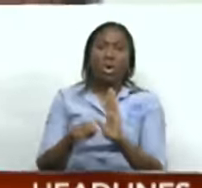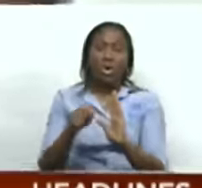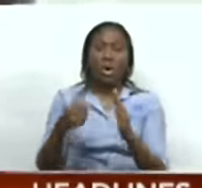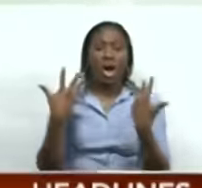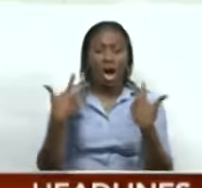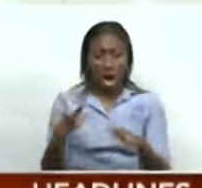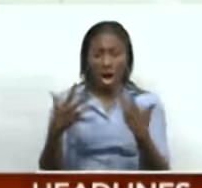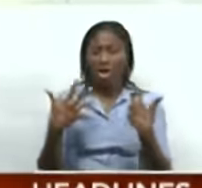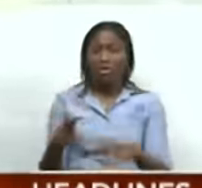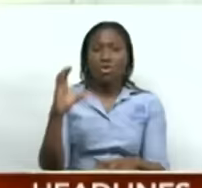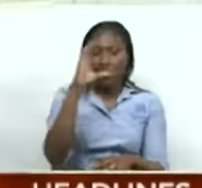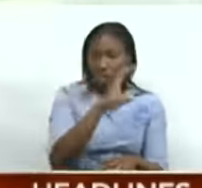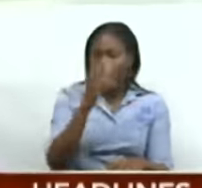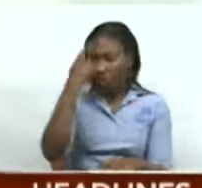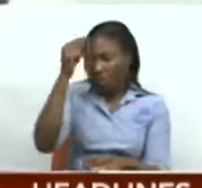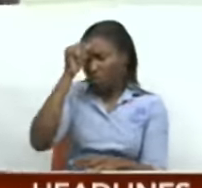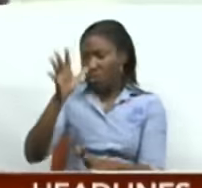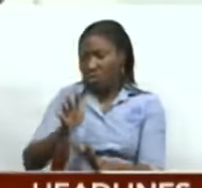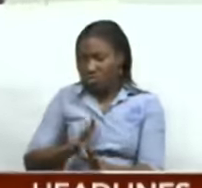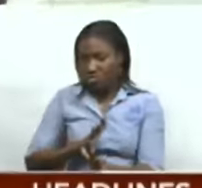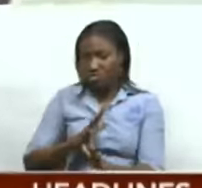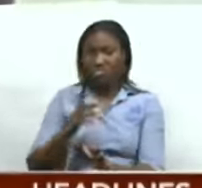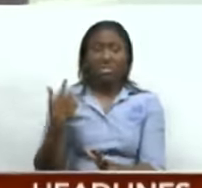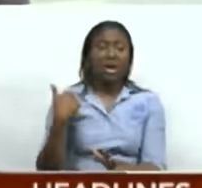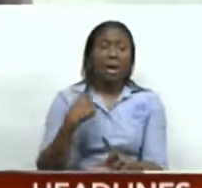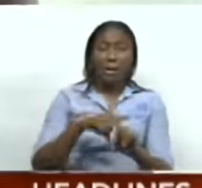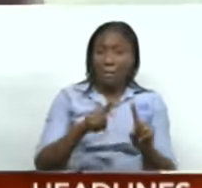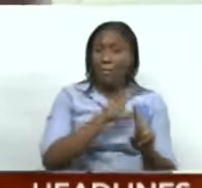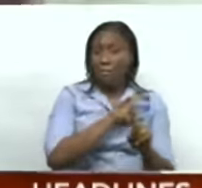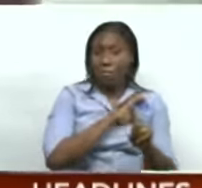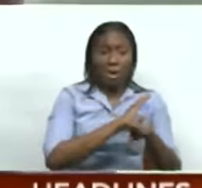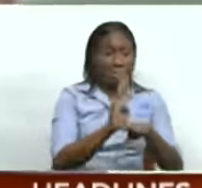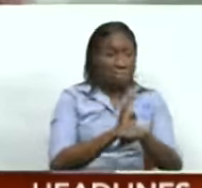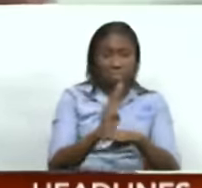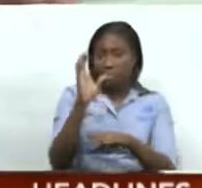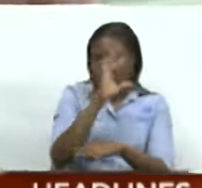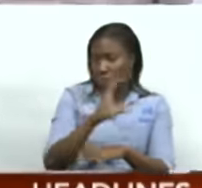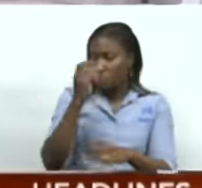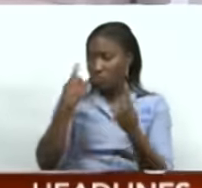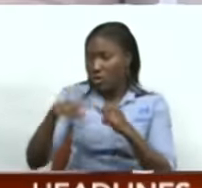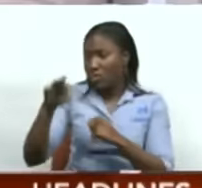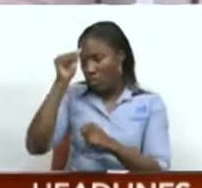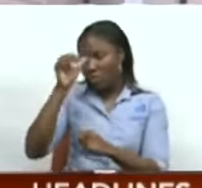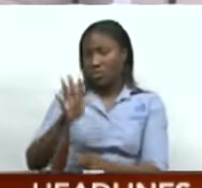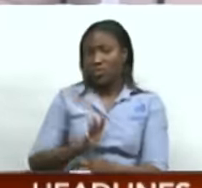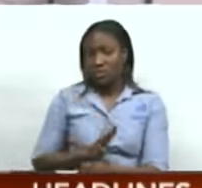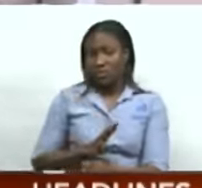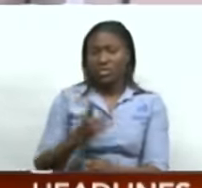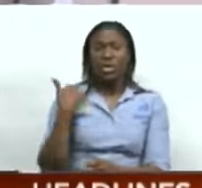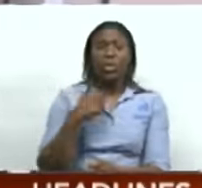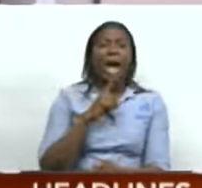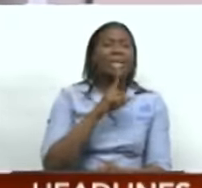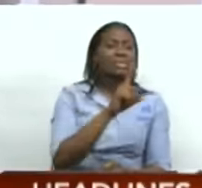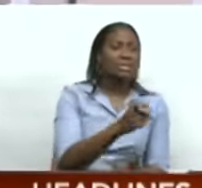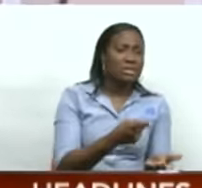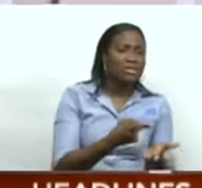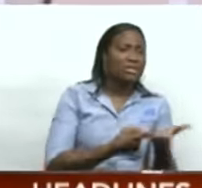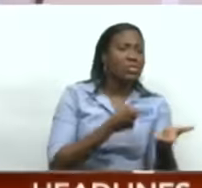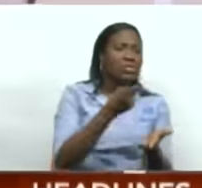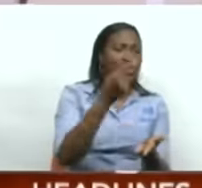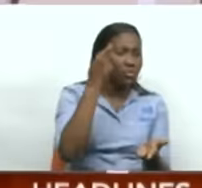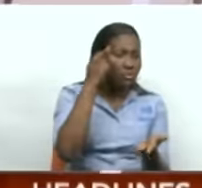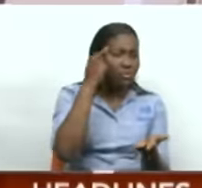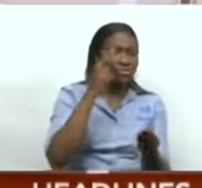the system is still at work and the police are busy trying to make contact. We also asked what did he make of information